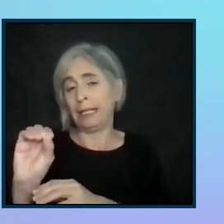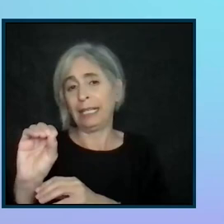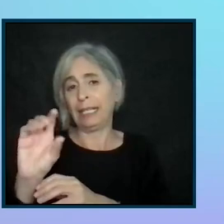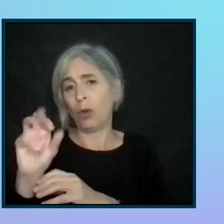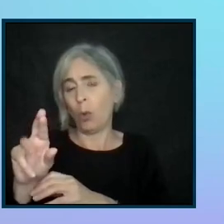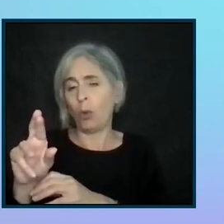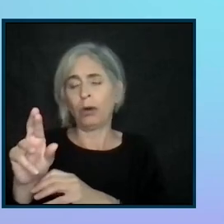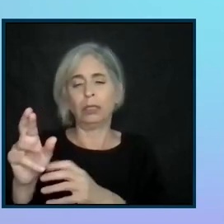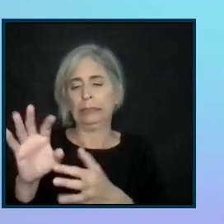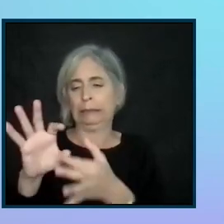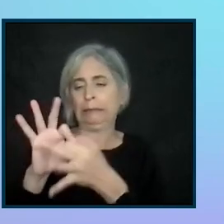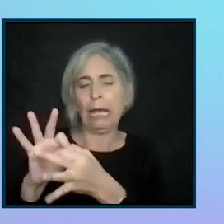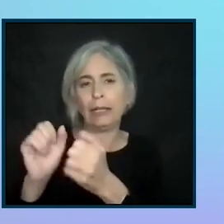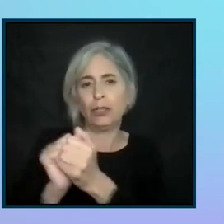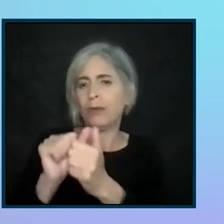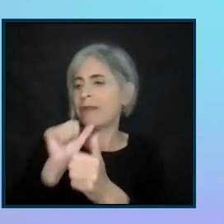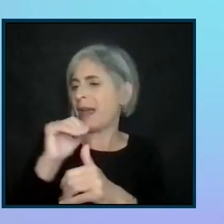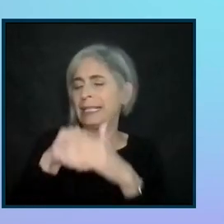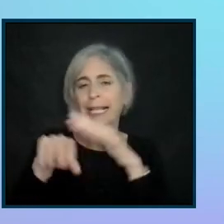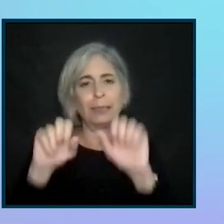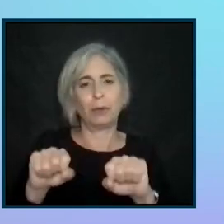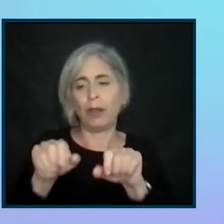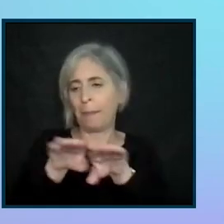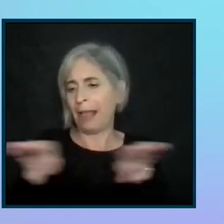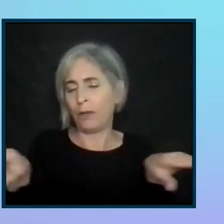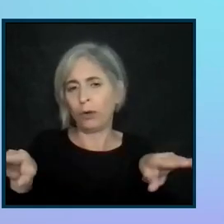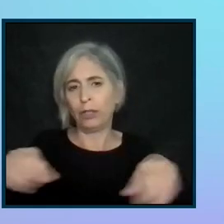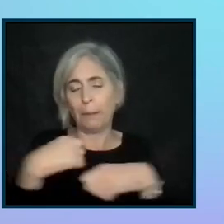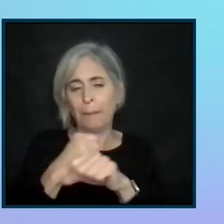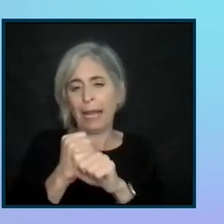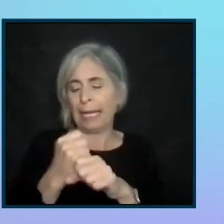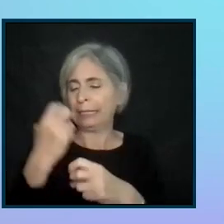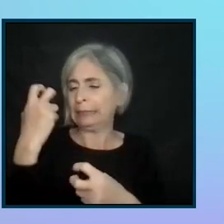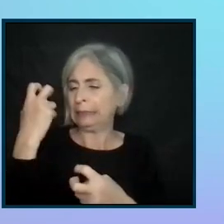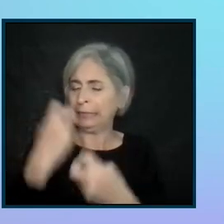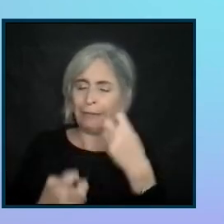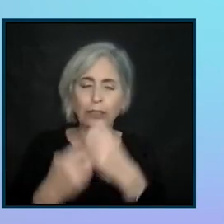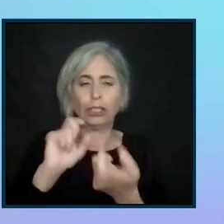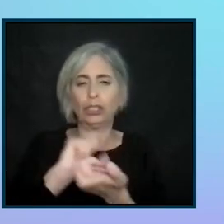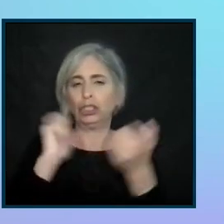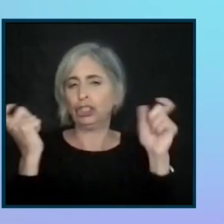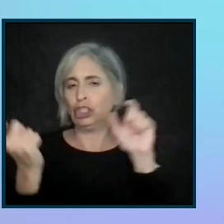tied to an inaccessible platform and needs to make difficult and lengthy changes?